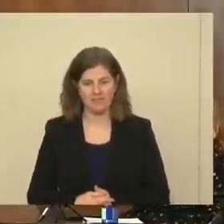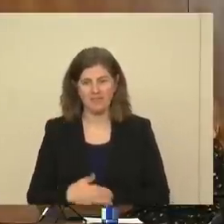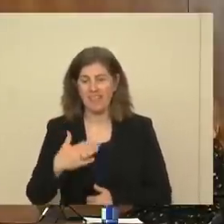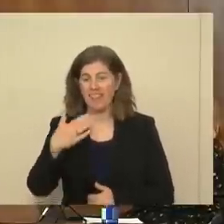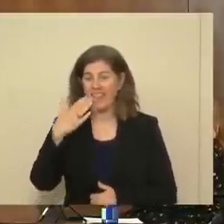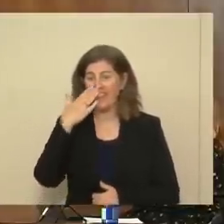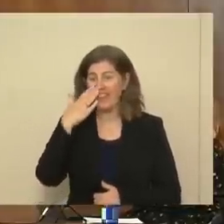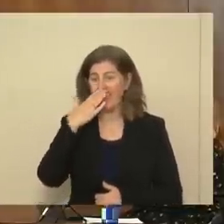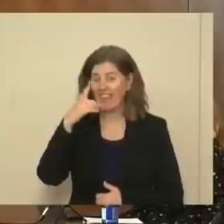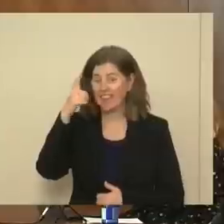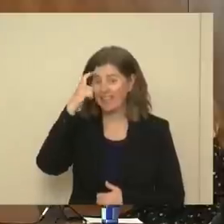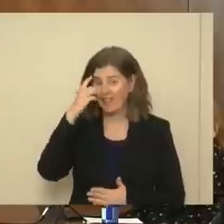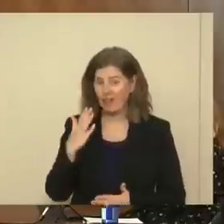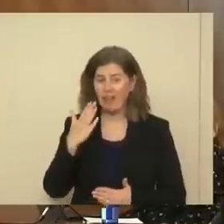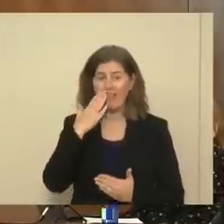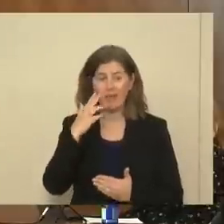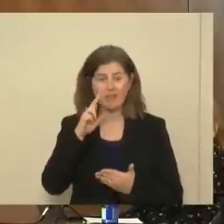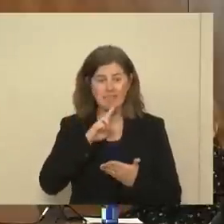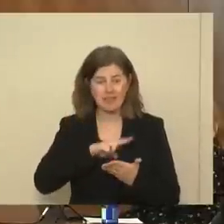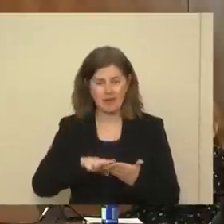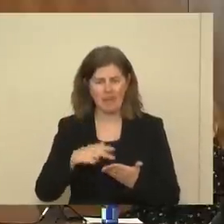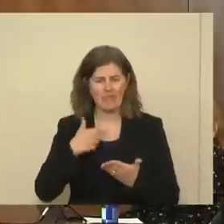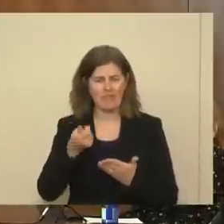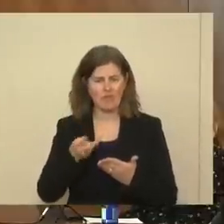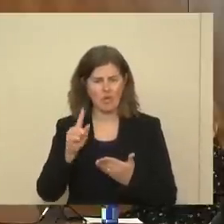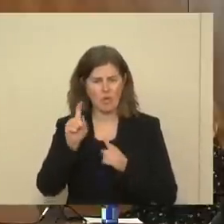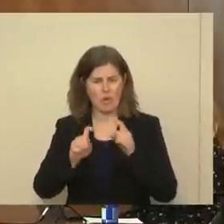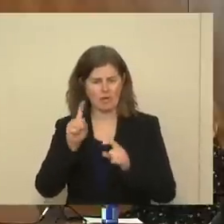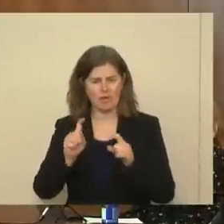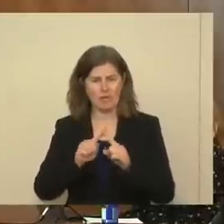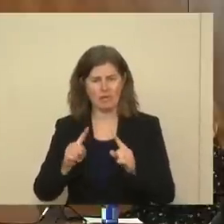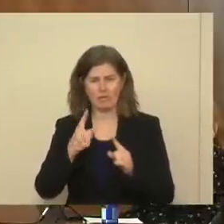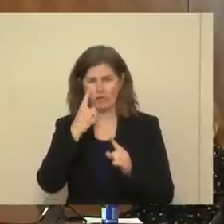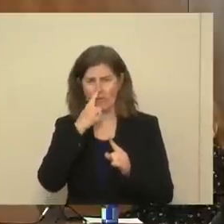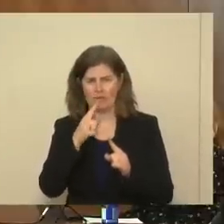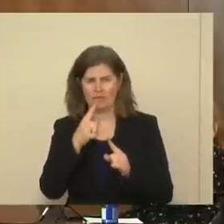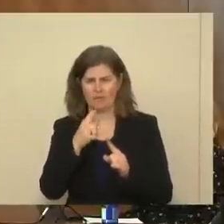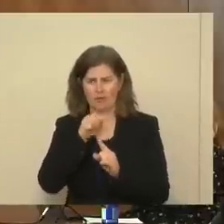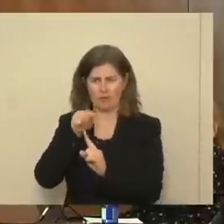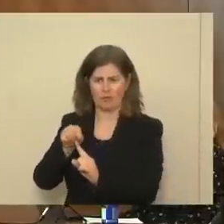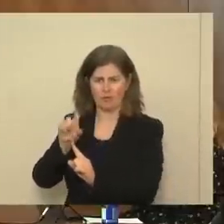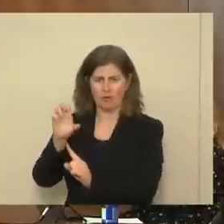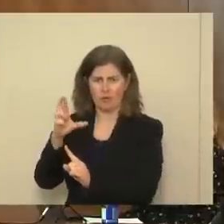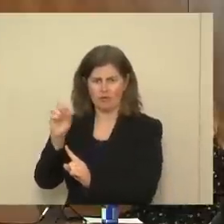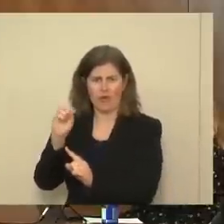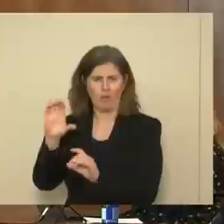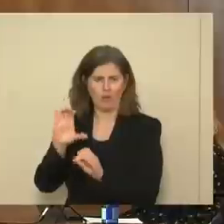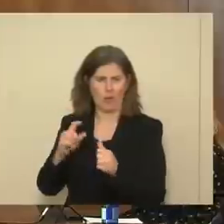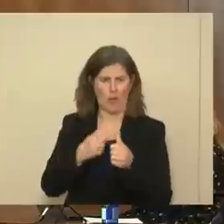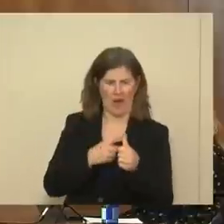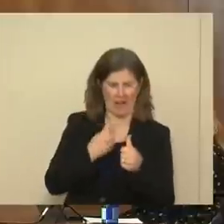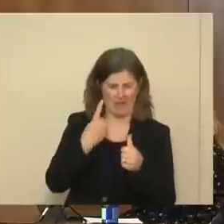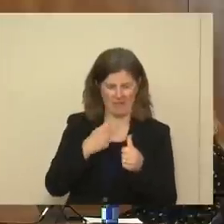Thanks, Nora. Thanks, Governor and Secretaries. I had a couple questions, but I would like to get back to Chris, so I will just do one.